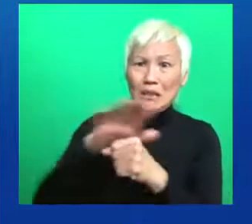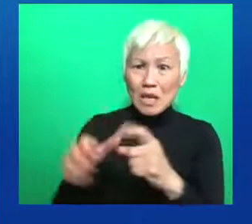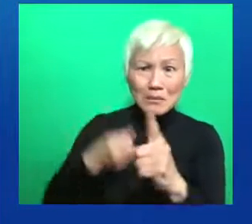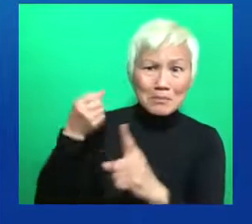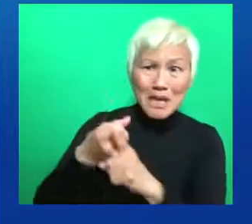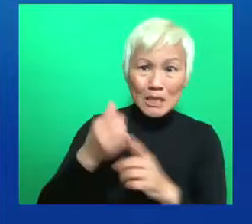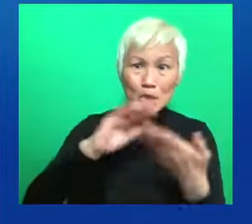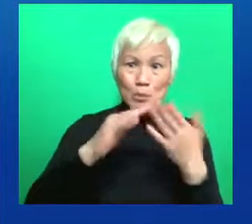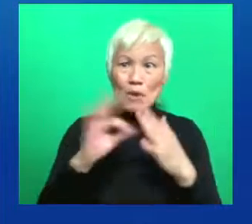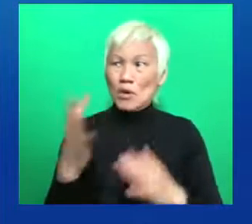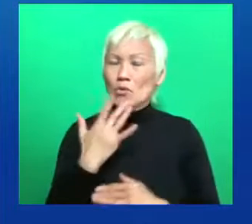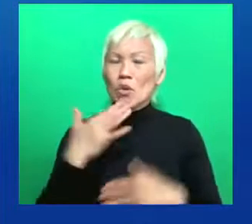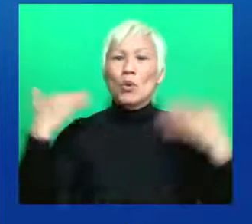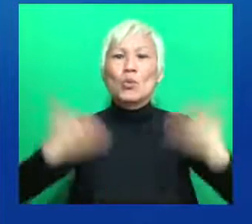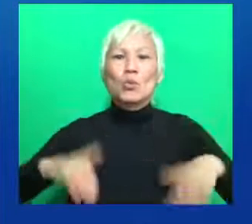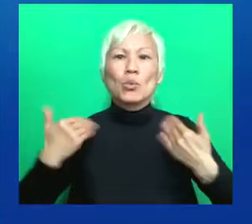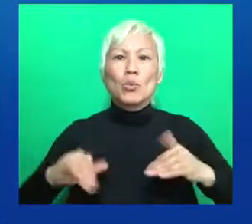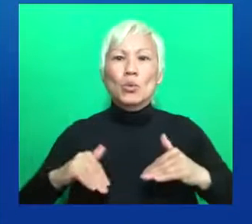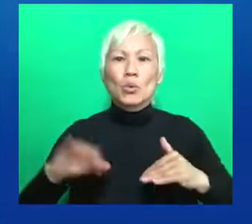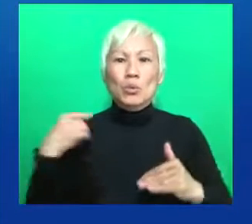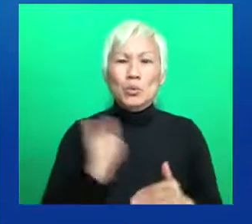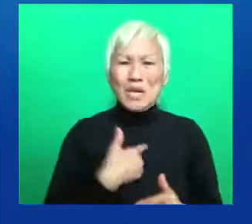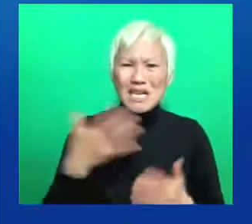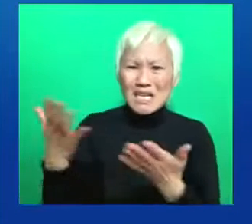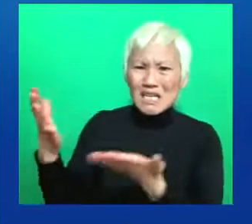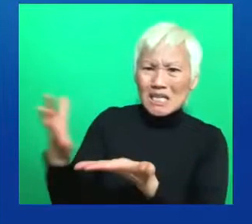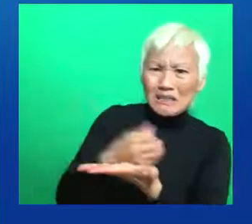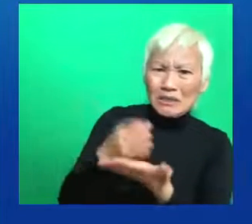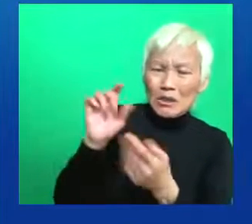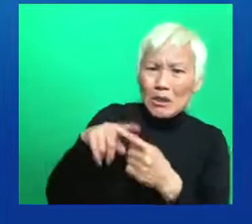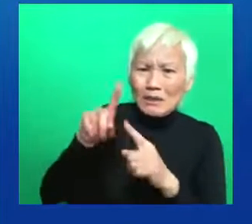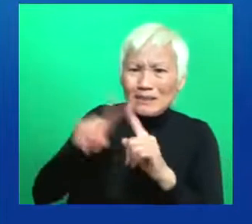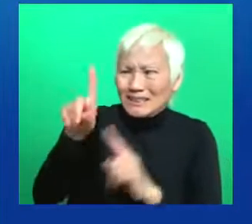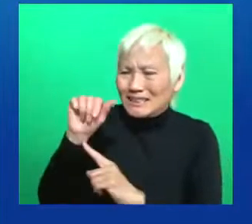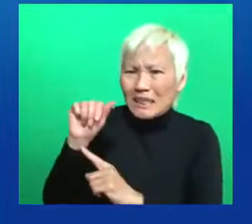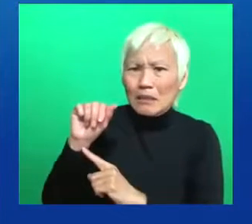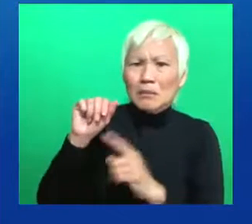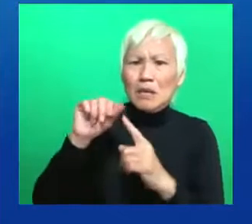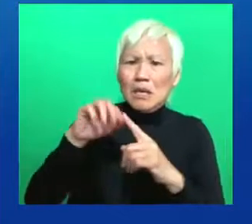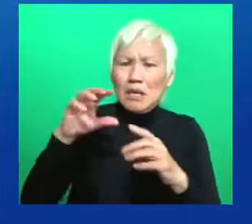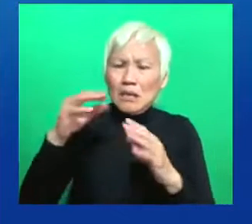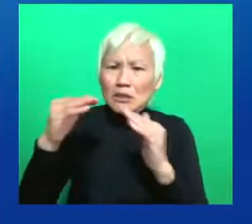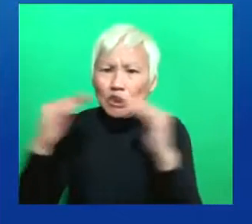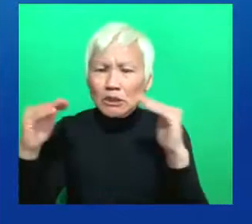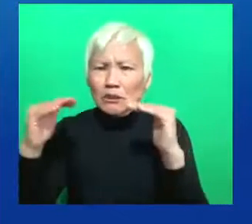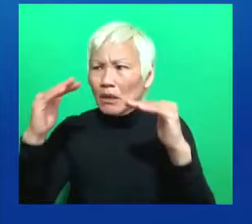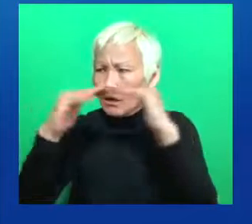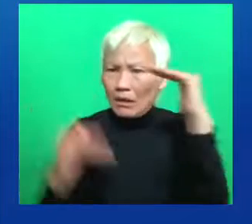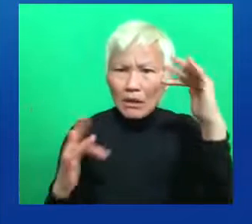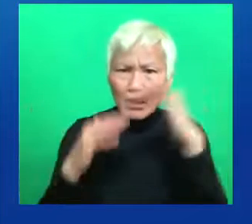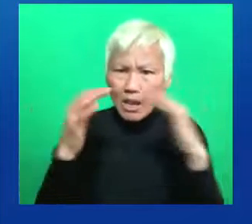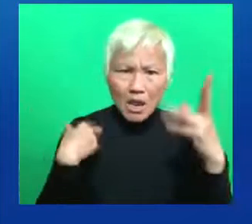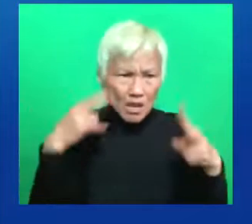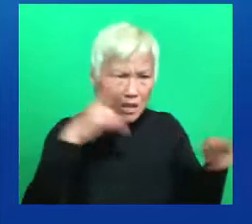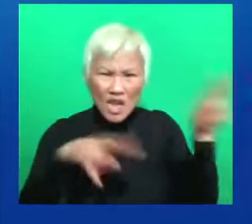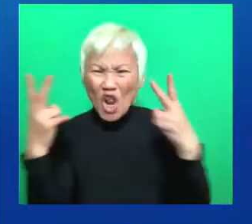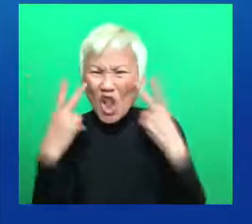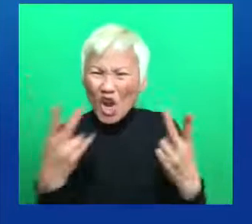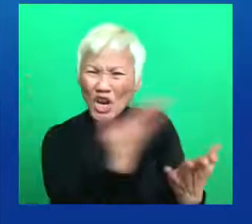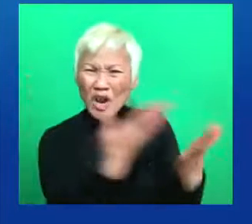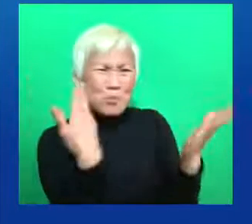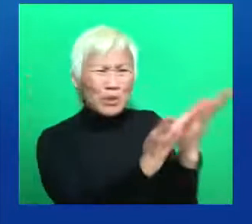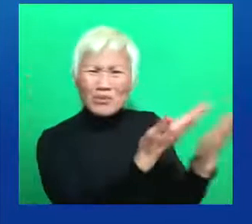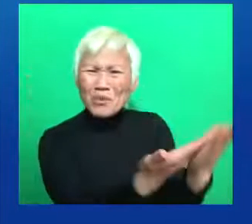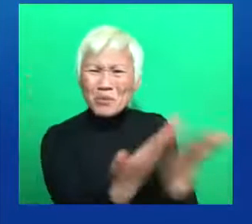disability justice leaders and scale up accessible care in hard hit communities. And we can legislate wealth building